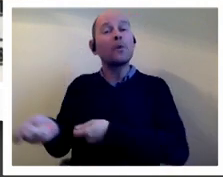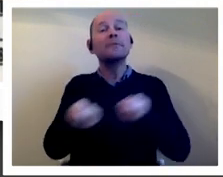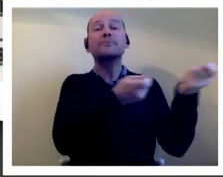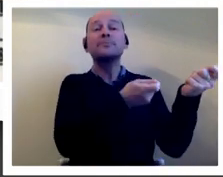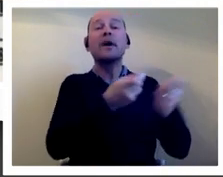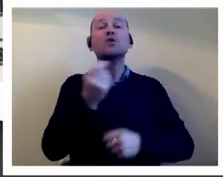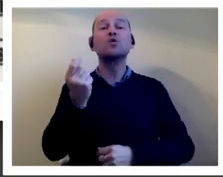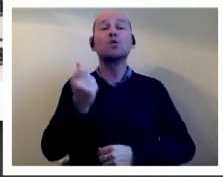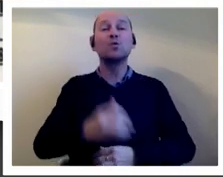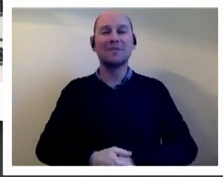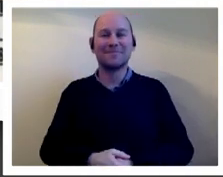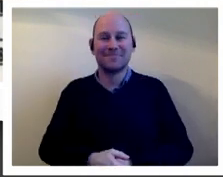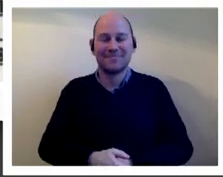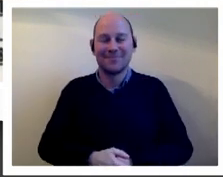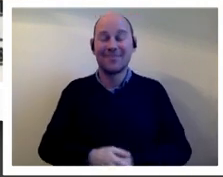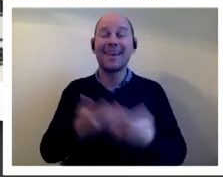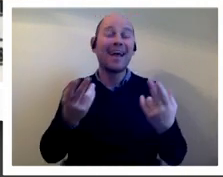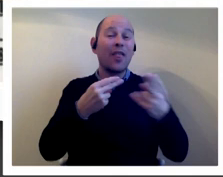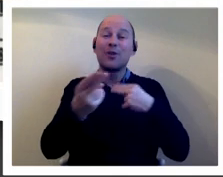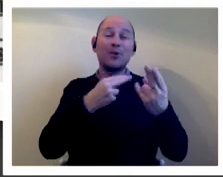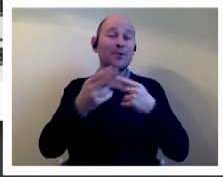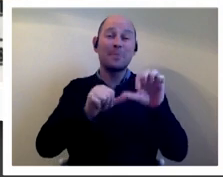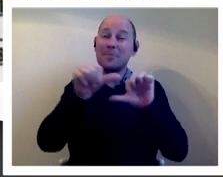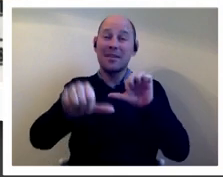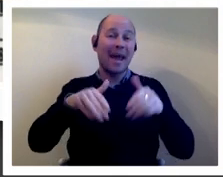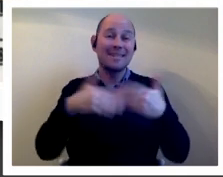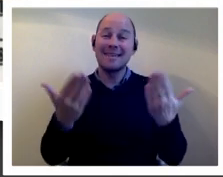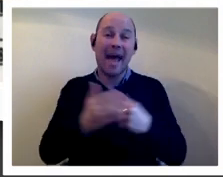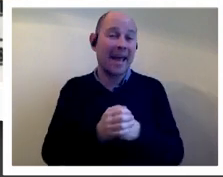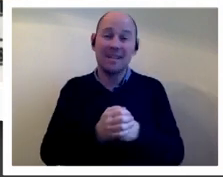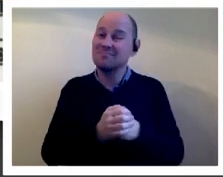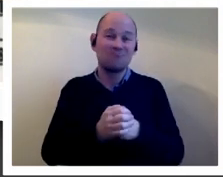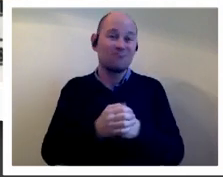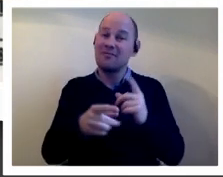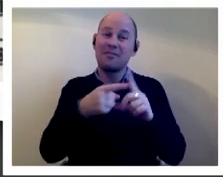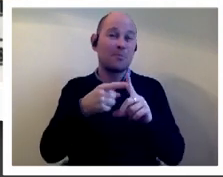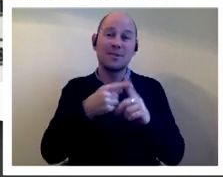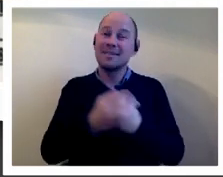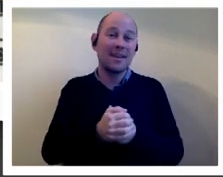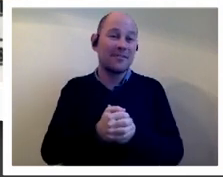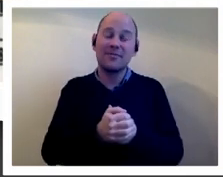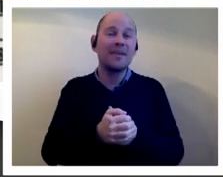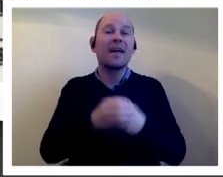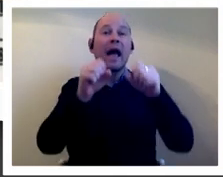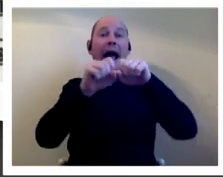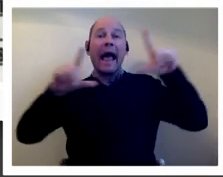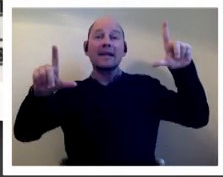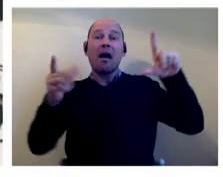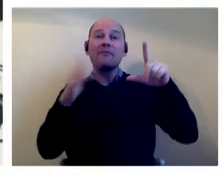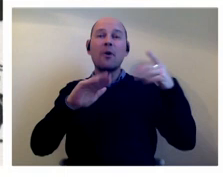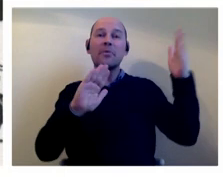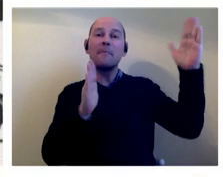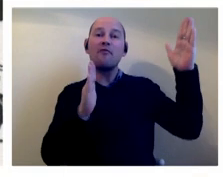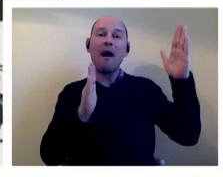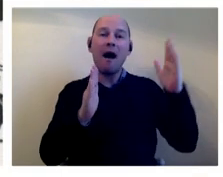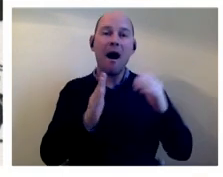now the newspaper coverage of the next day was not very uplifting um i've put the headline from the front page of the mirror there bieber man